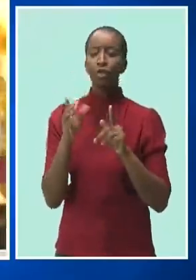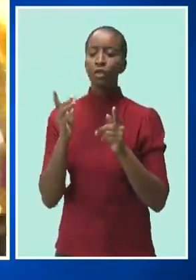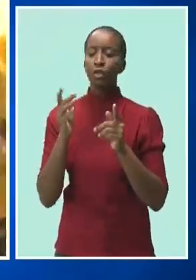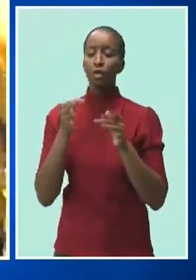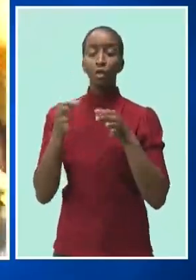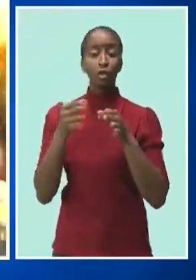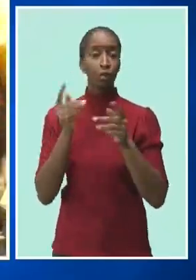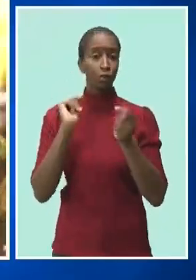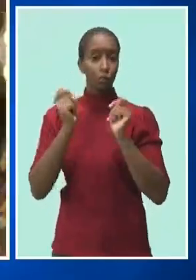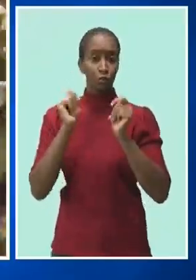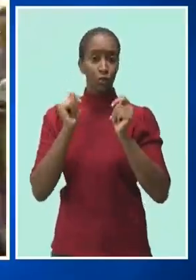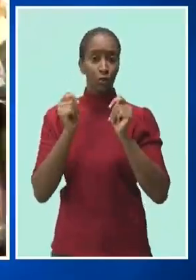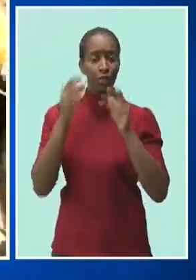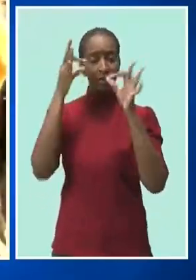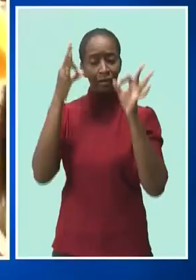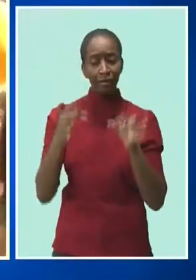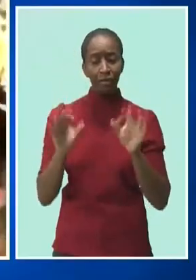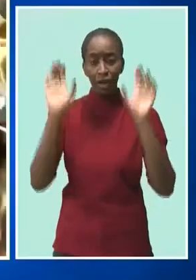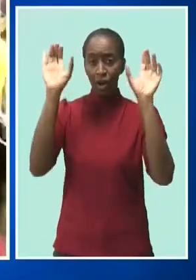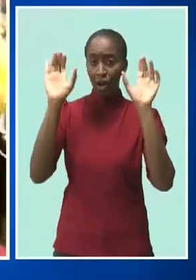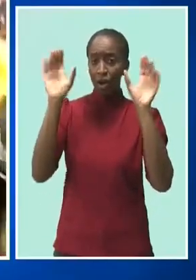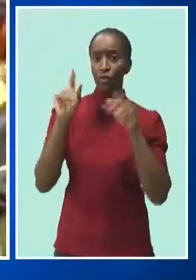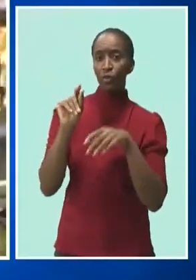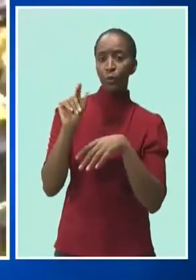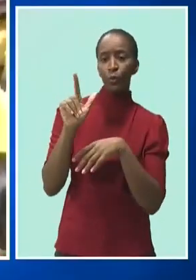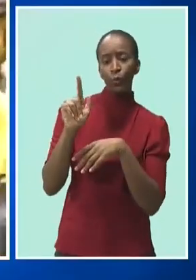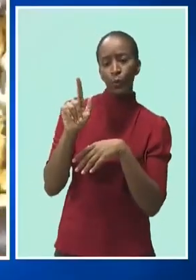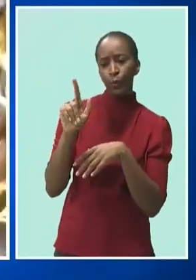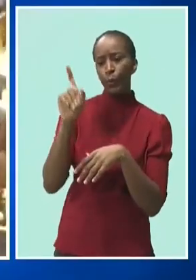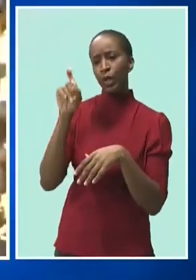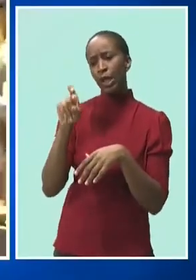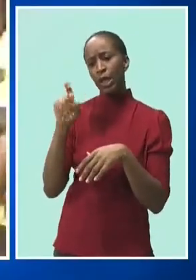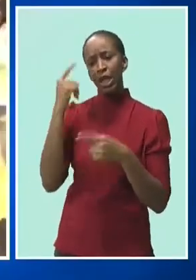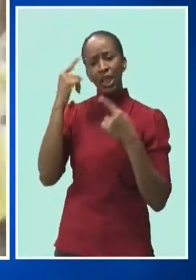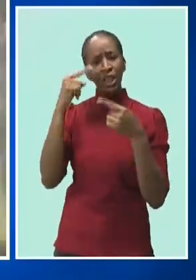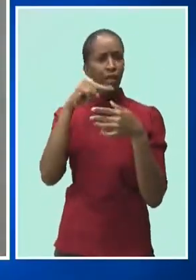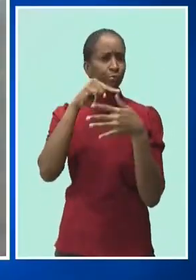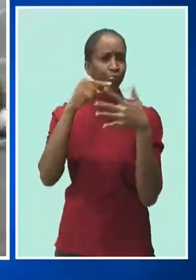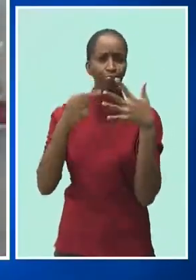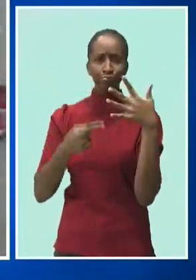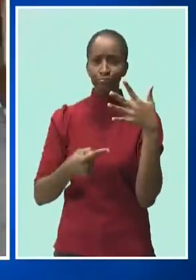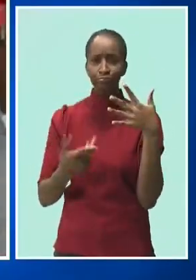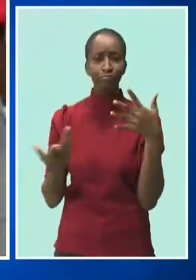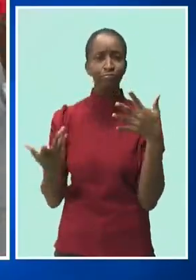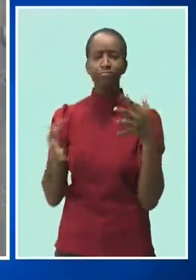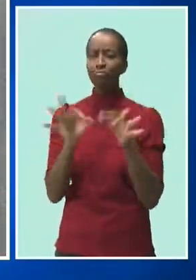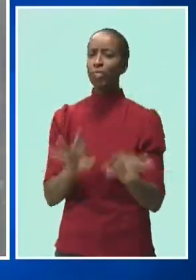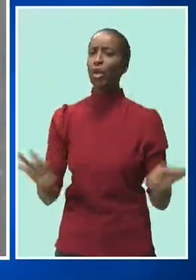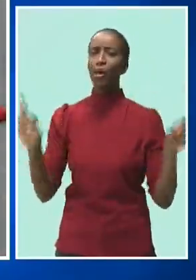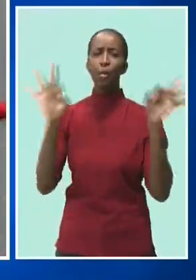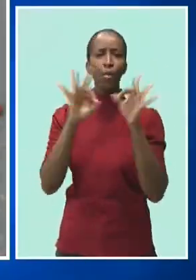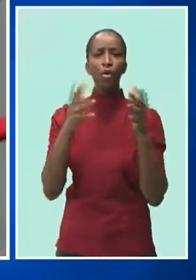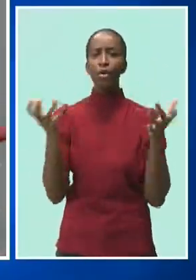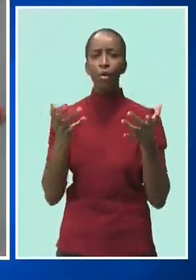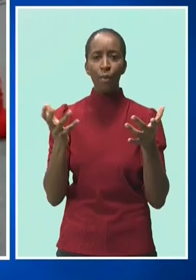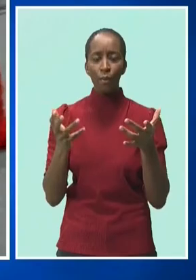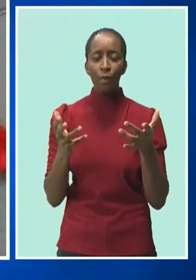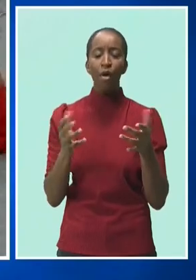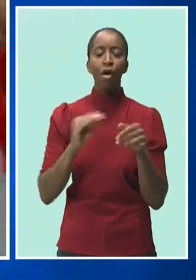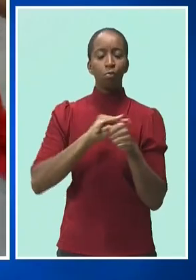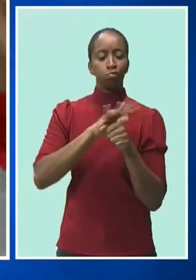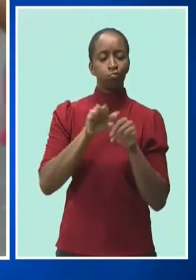Carnival 2021 will be based on many factors. The critical one being the trajectory of the COVID-19 pandemic,